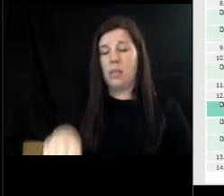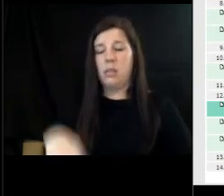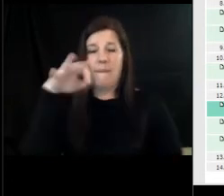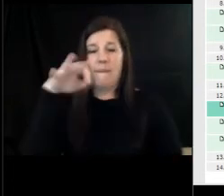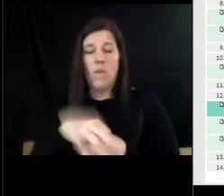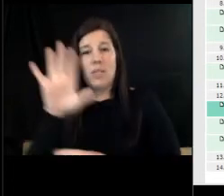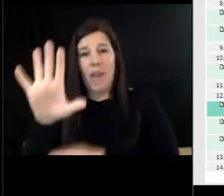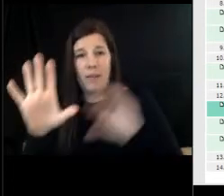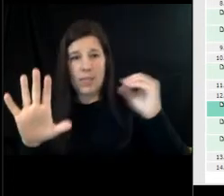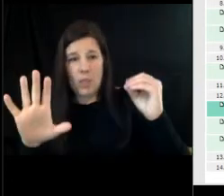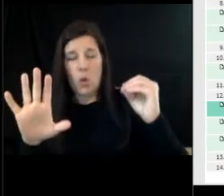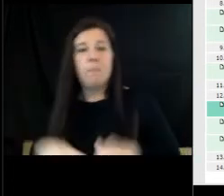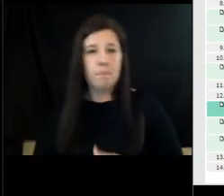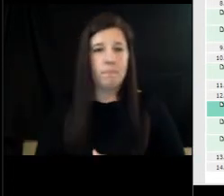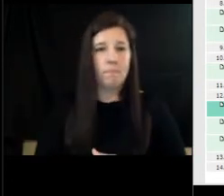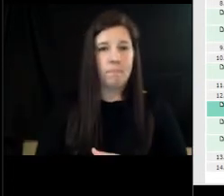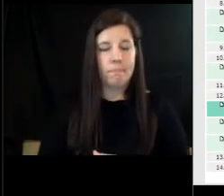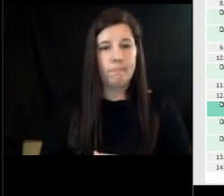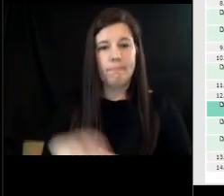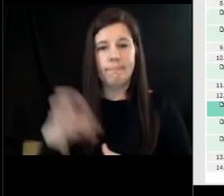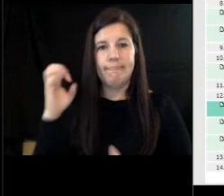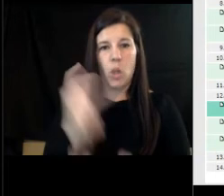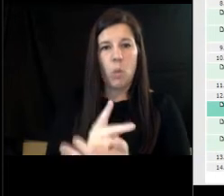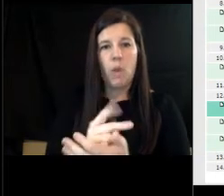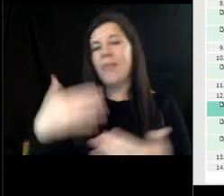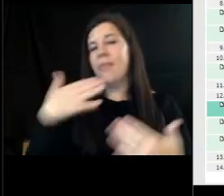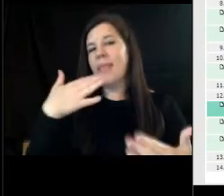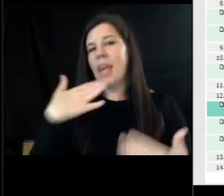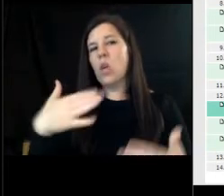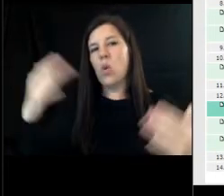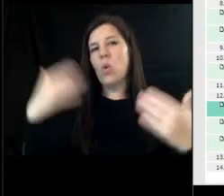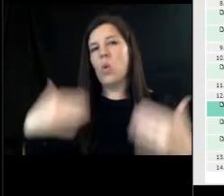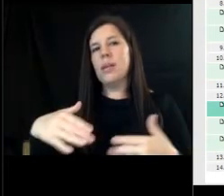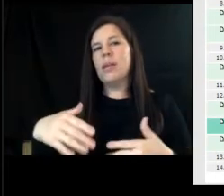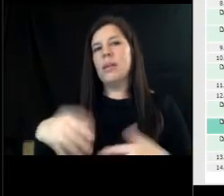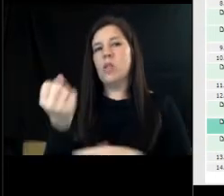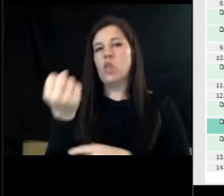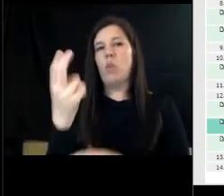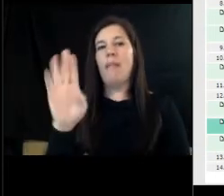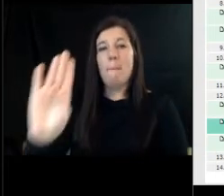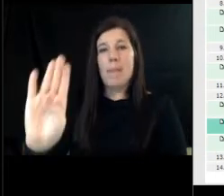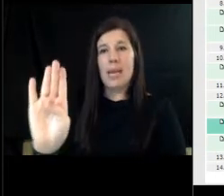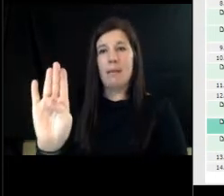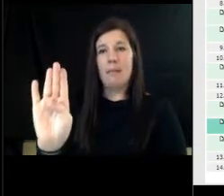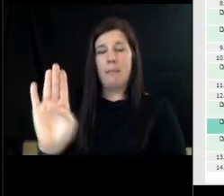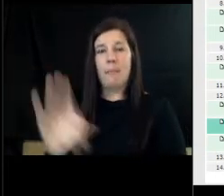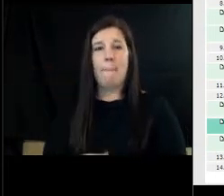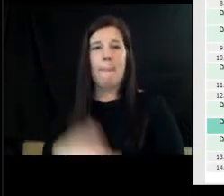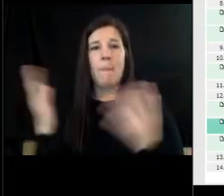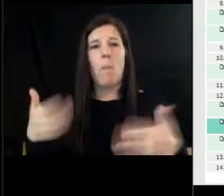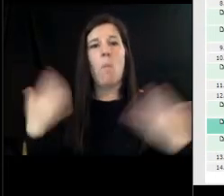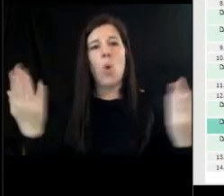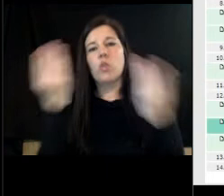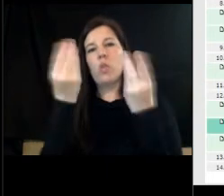thank you um thank you mr rumpf moving on to items 12b uh proposed resolution